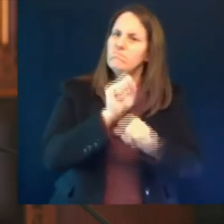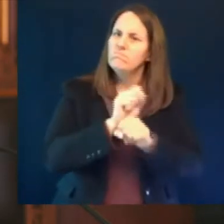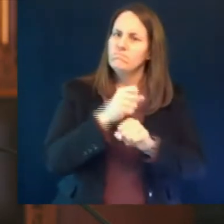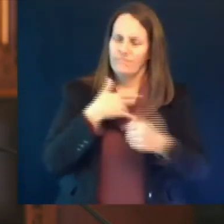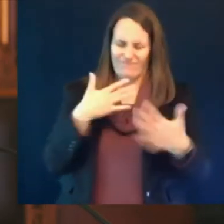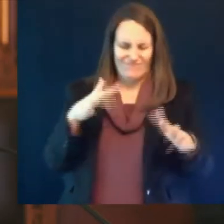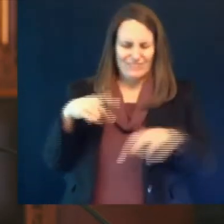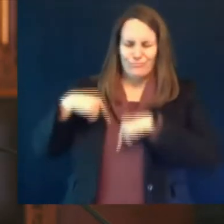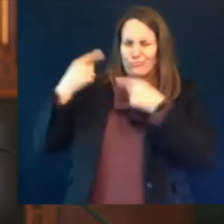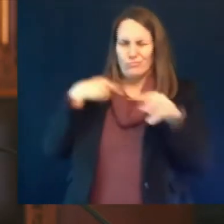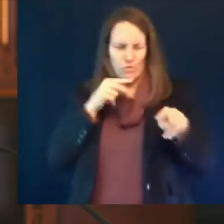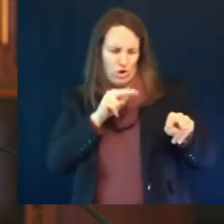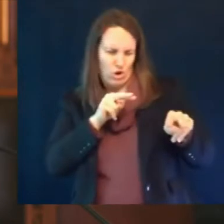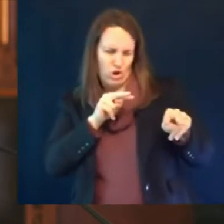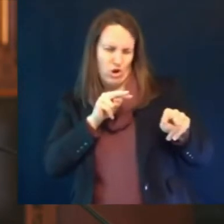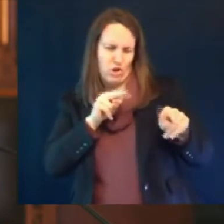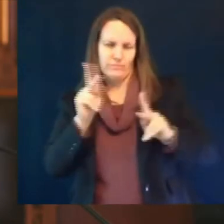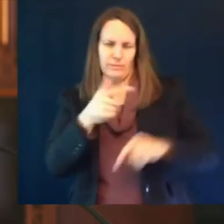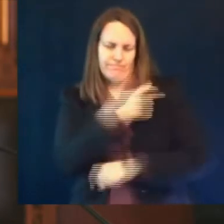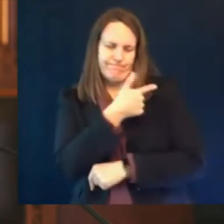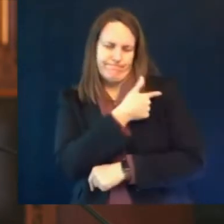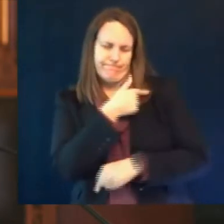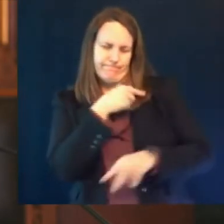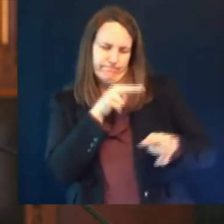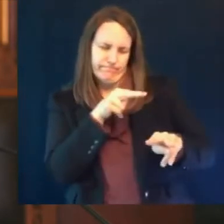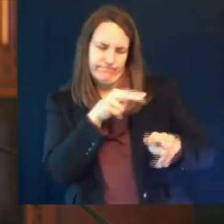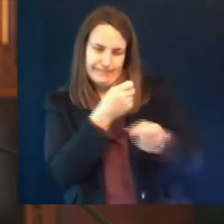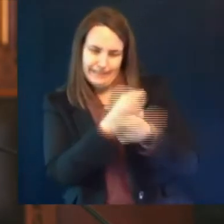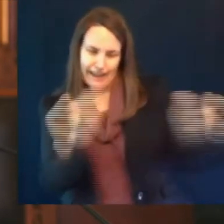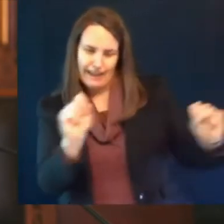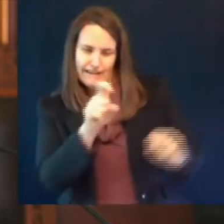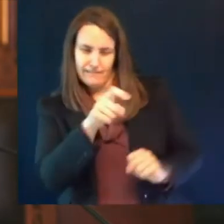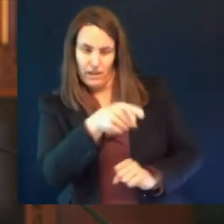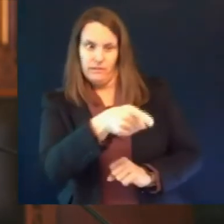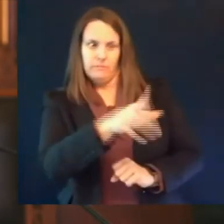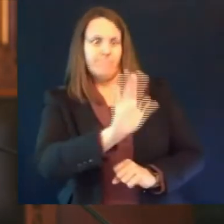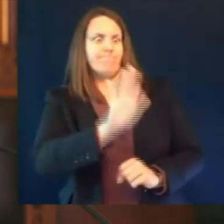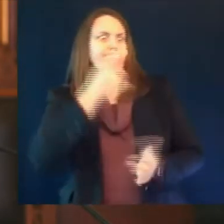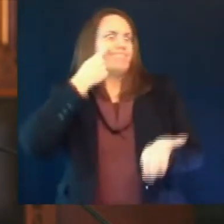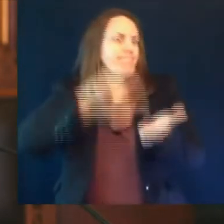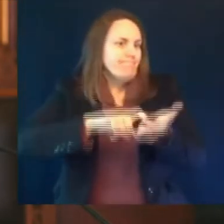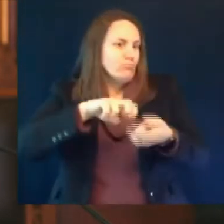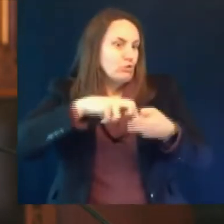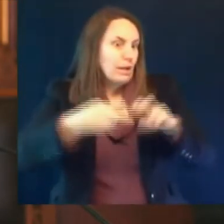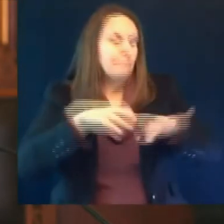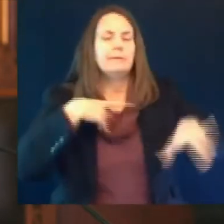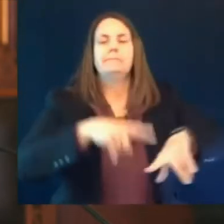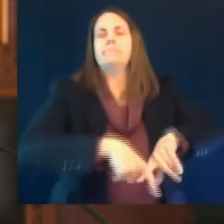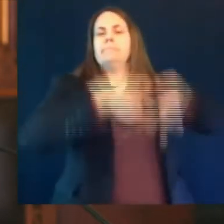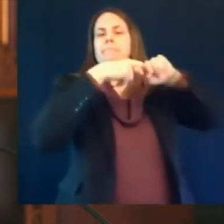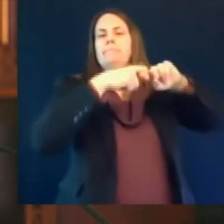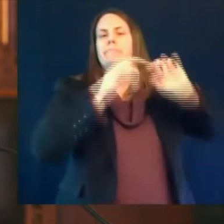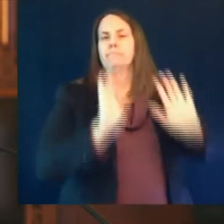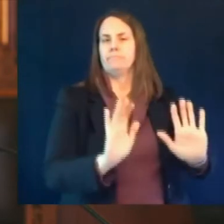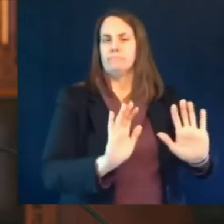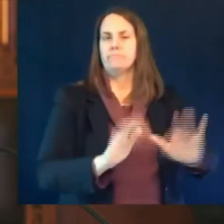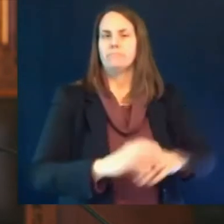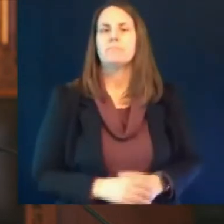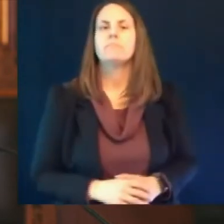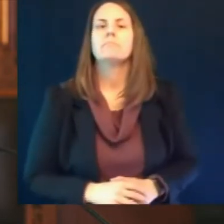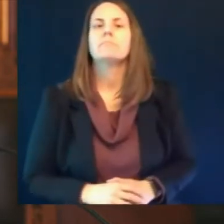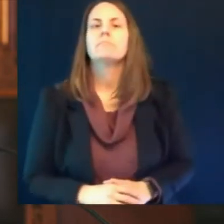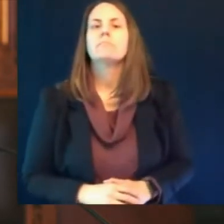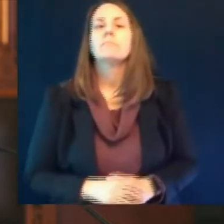too by signing up for vsafe a tool that the cdc has created to check in with you after you get